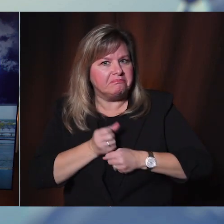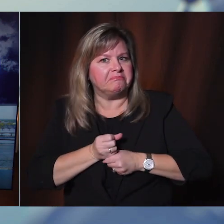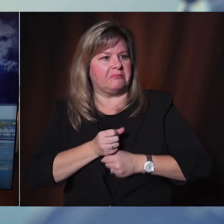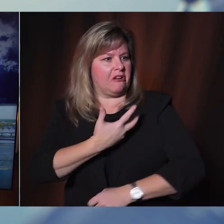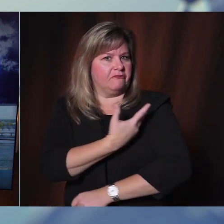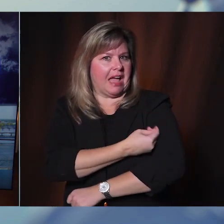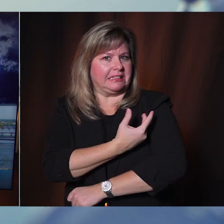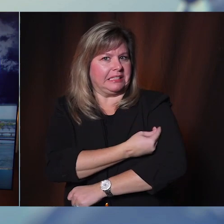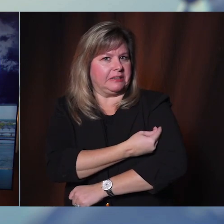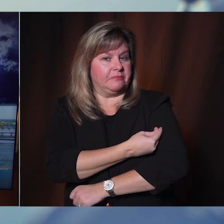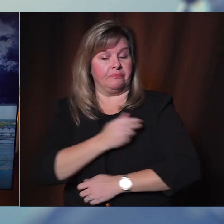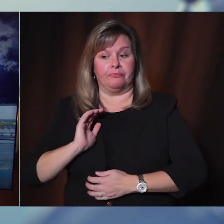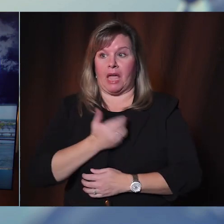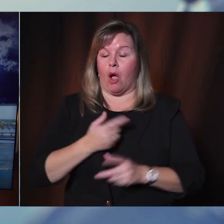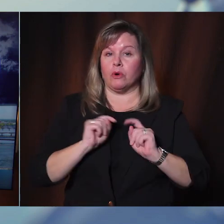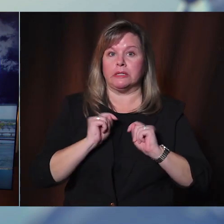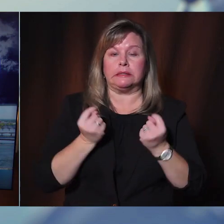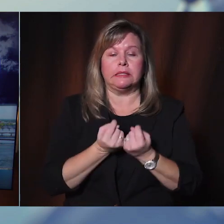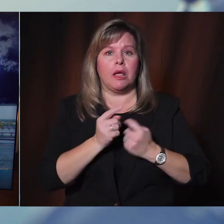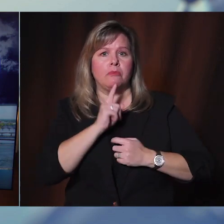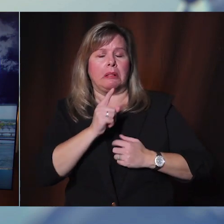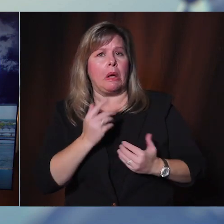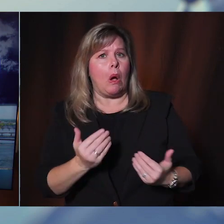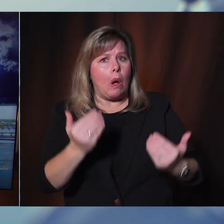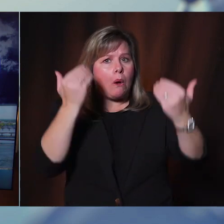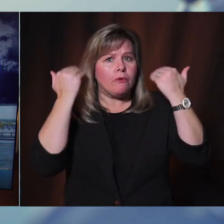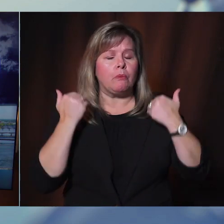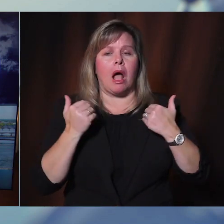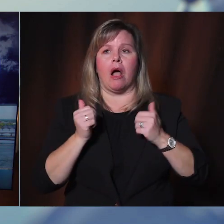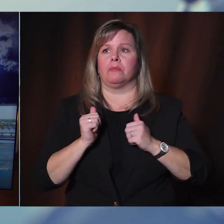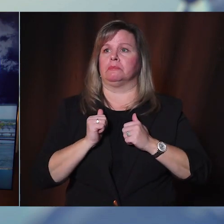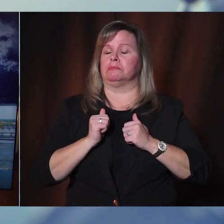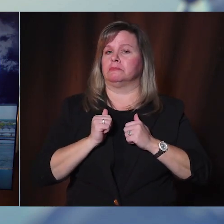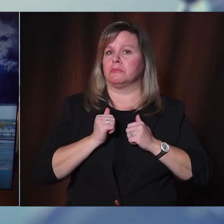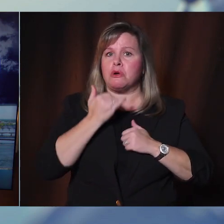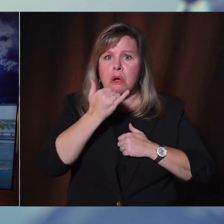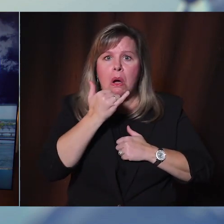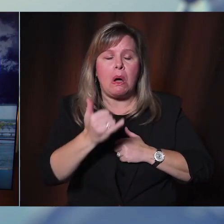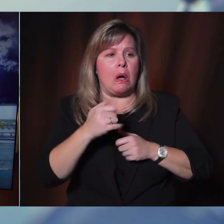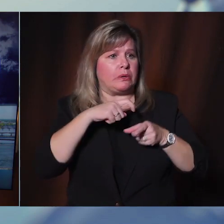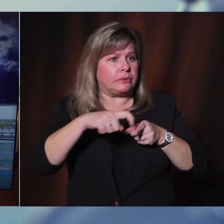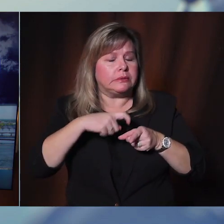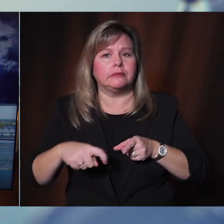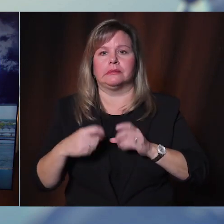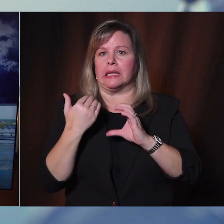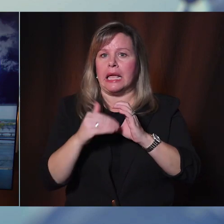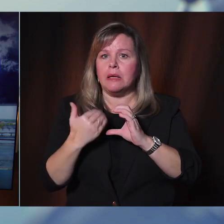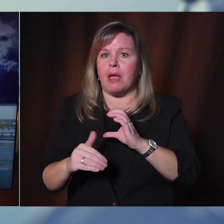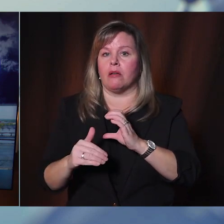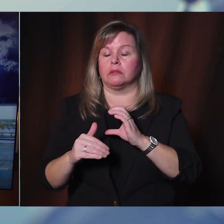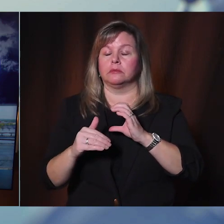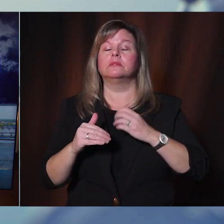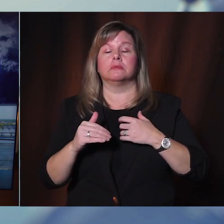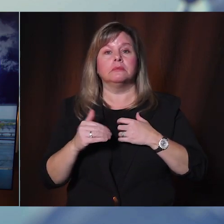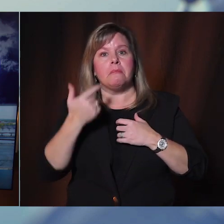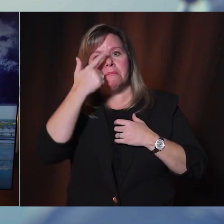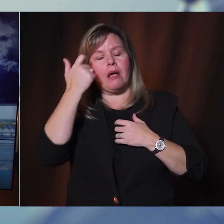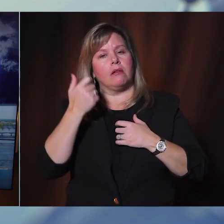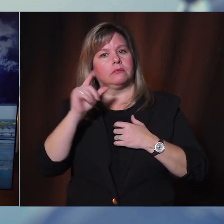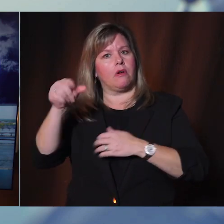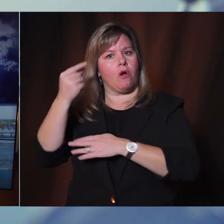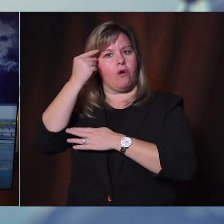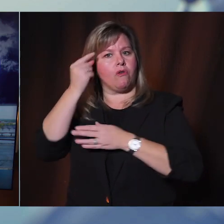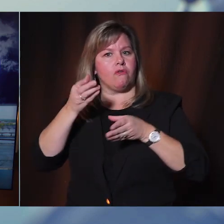In fact, my team and I have been overwhelmed with calls and emails since the governor announced the opening of Phase 1B